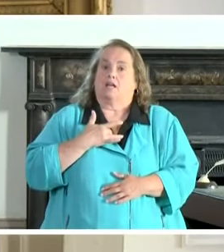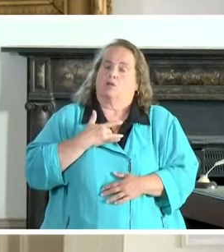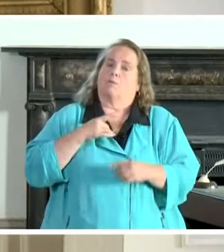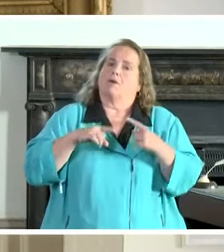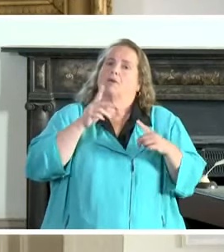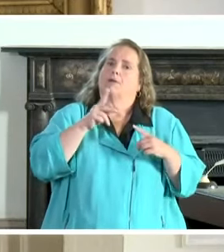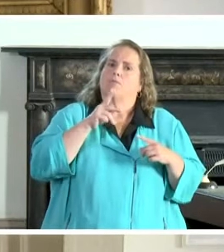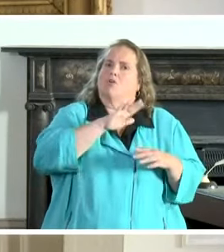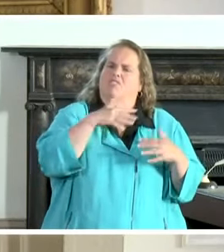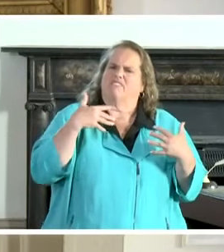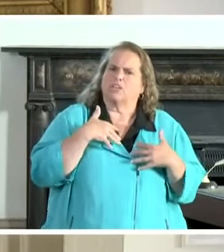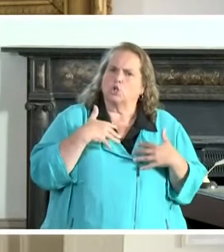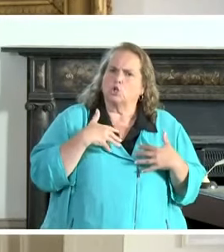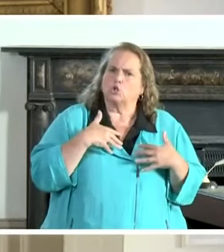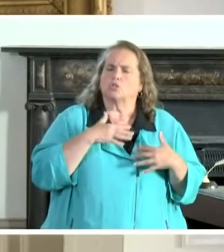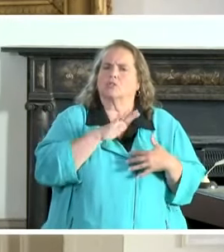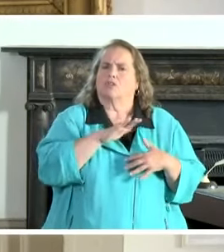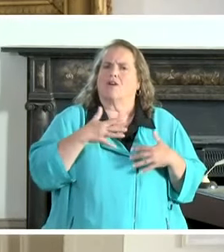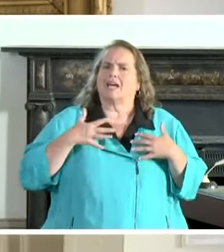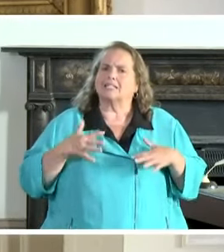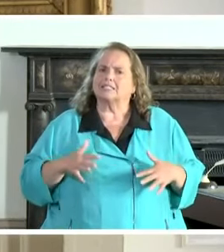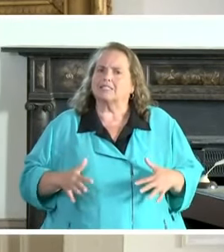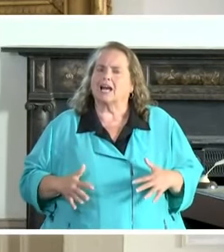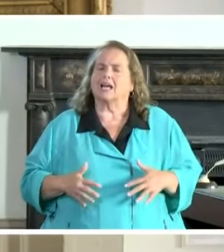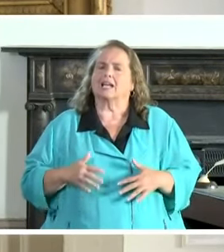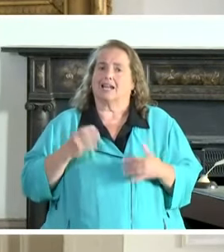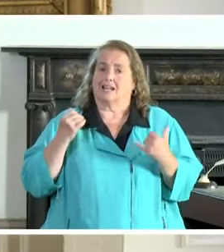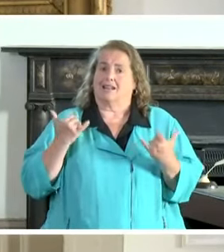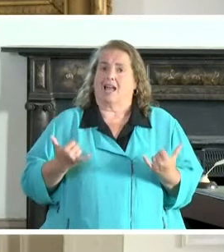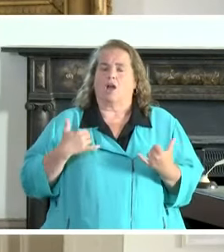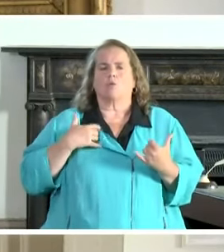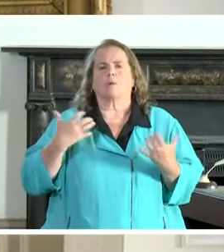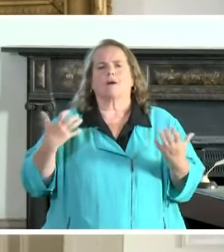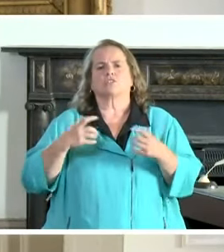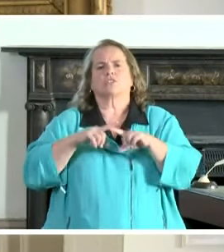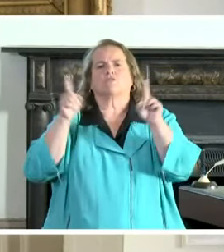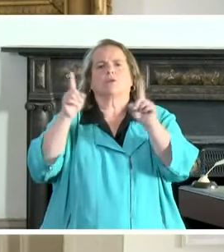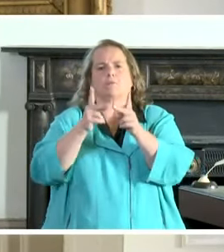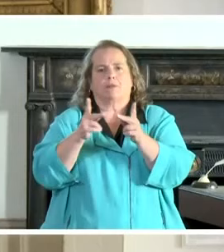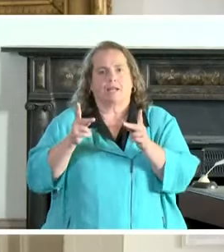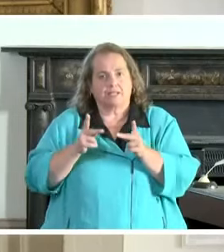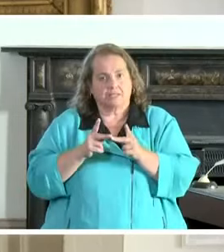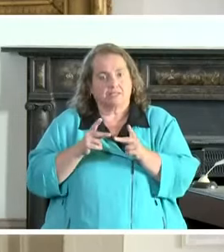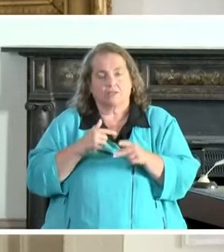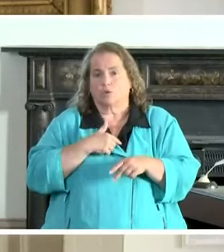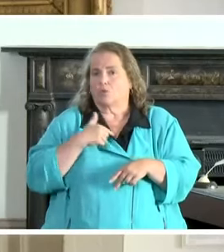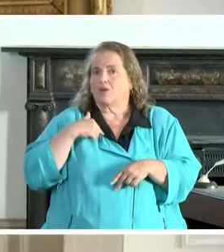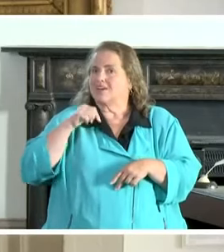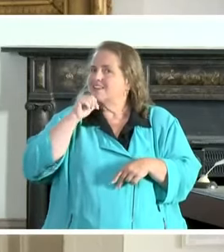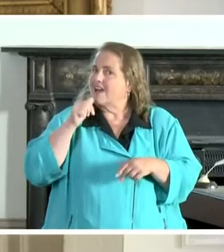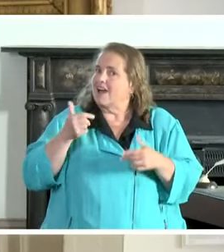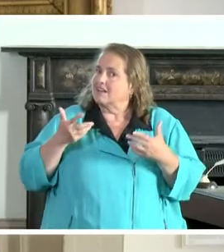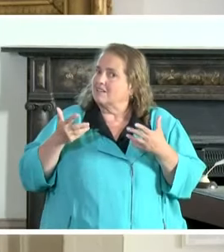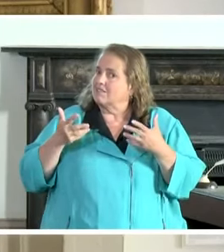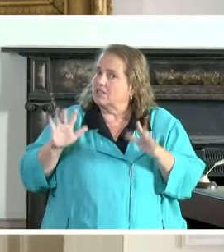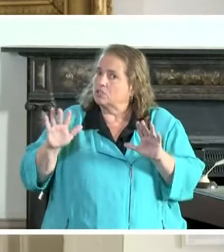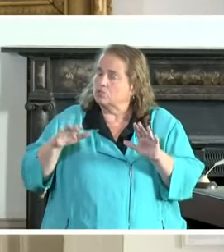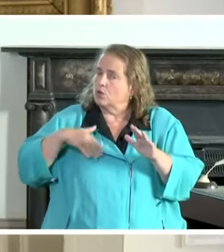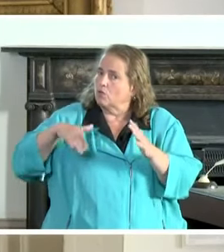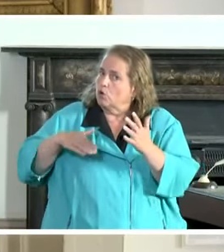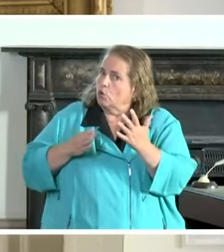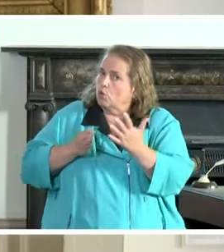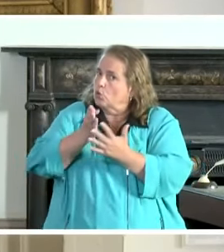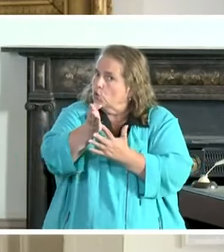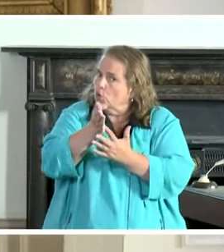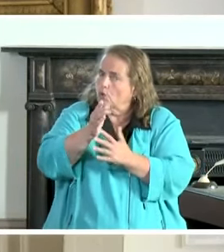fears and anxiety. And now we're in a much different place, and we're not out in the woods, and we still need to be vigilant. But